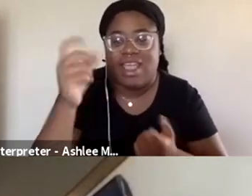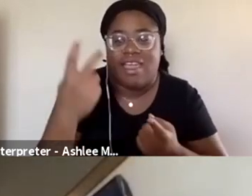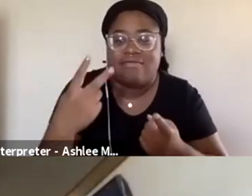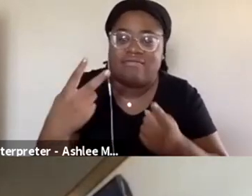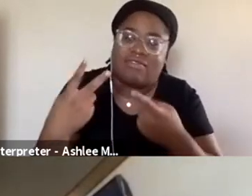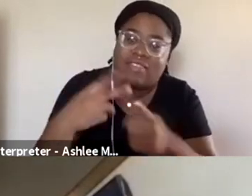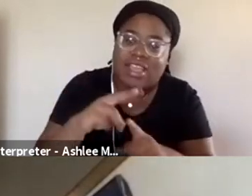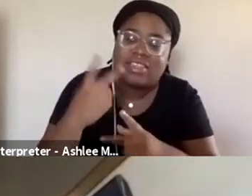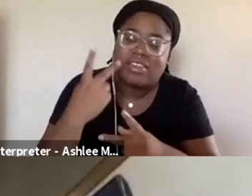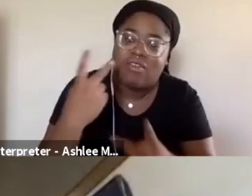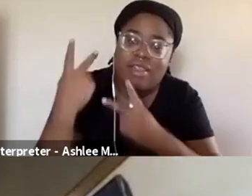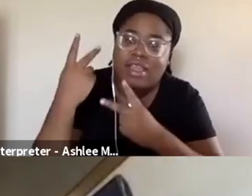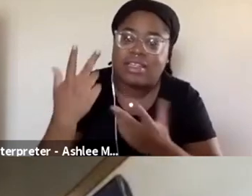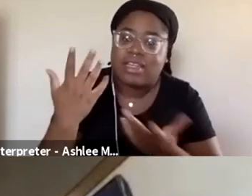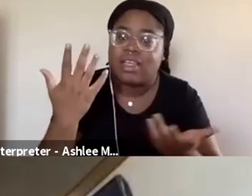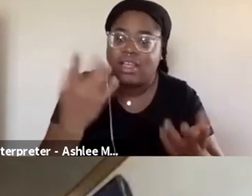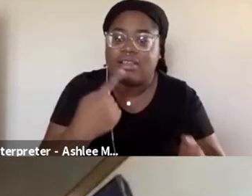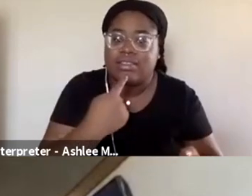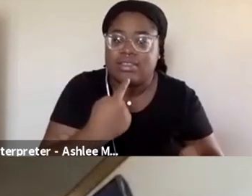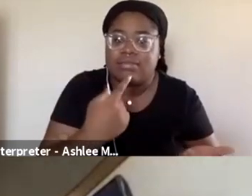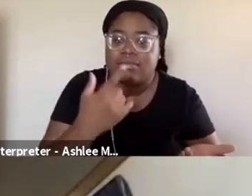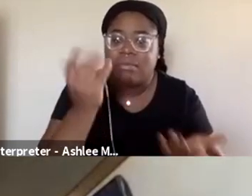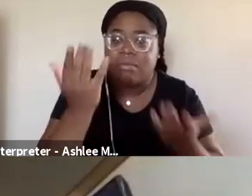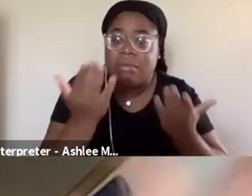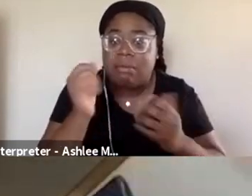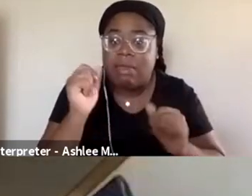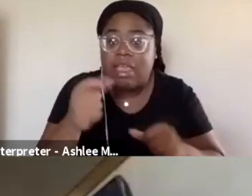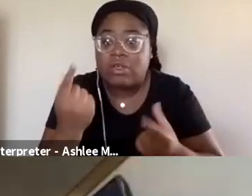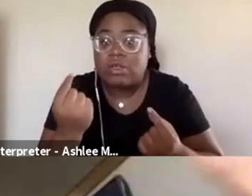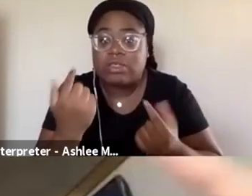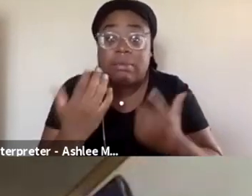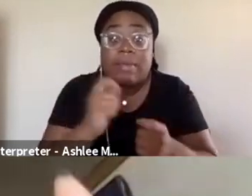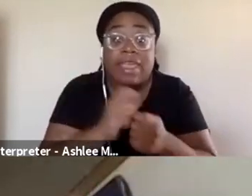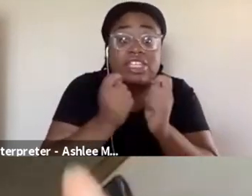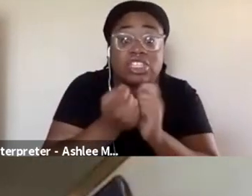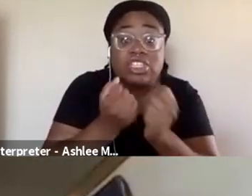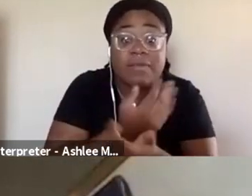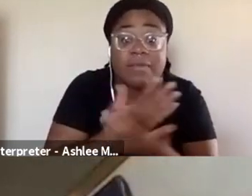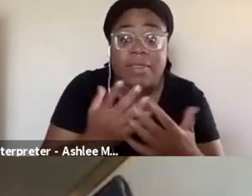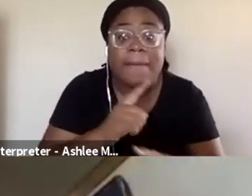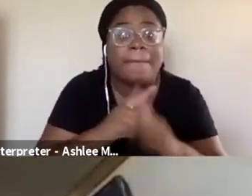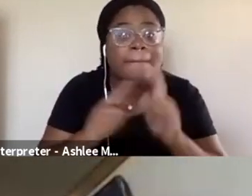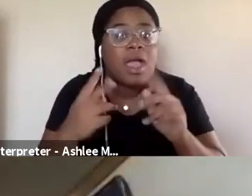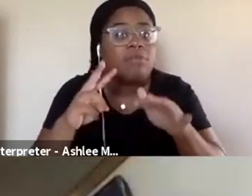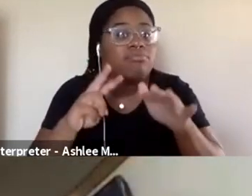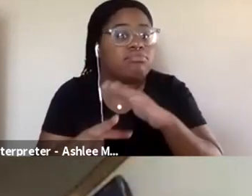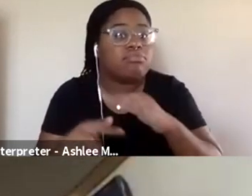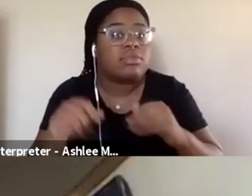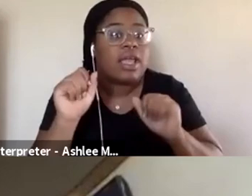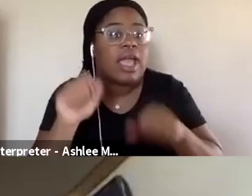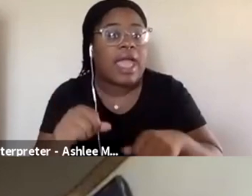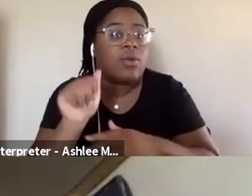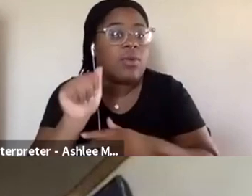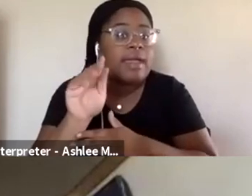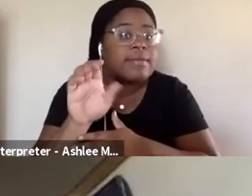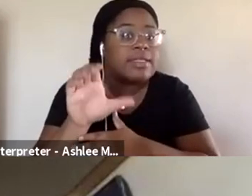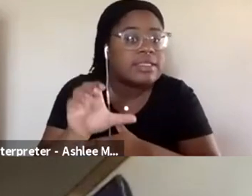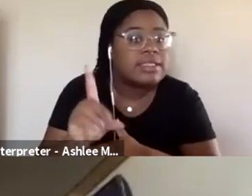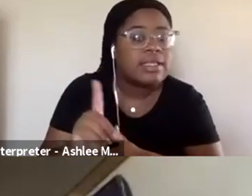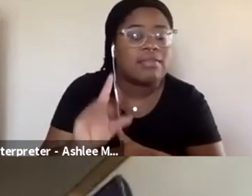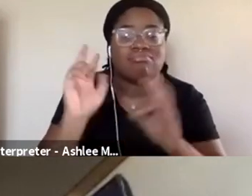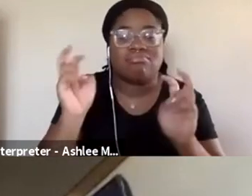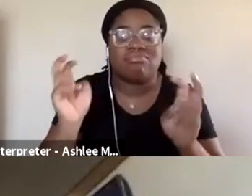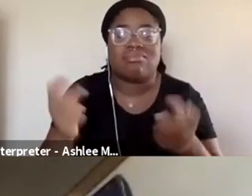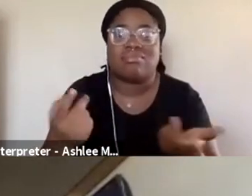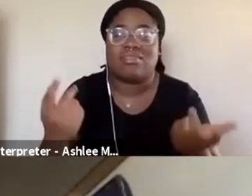of saying, oh, maybe I can do something. I might not be able to change everything, but under my purview, I can like do A, B, C, and D. And